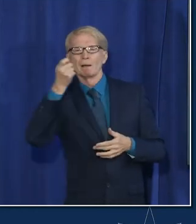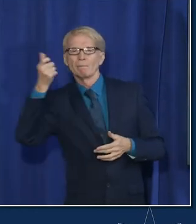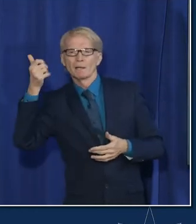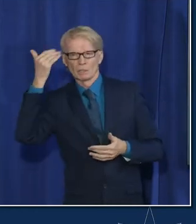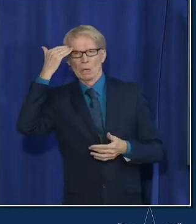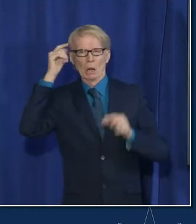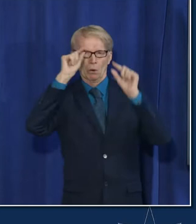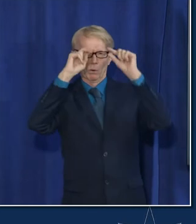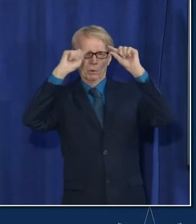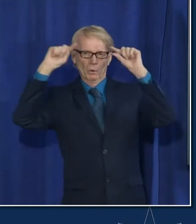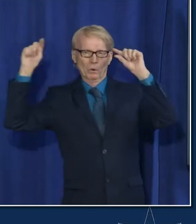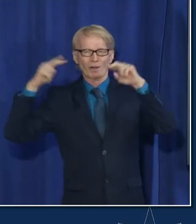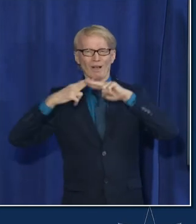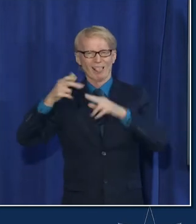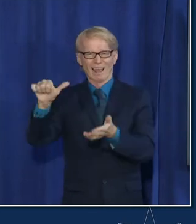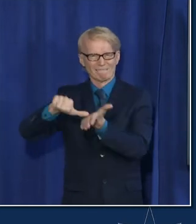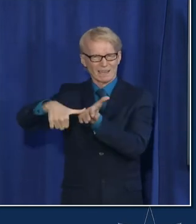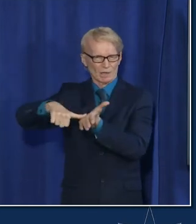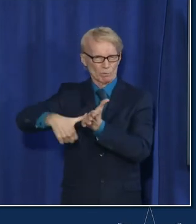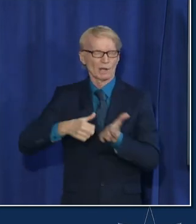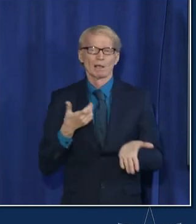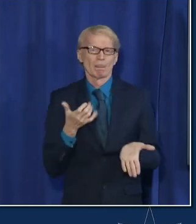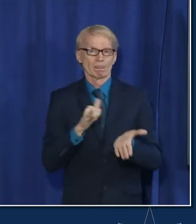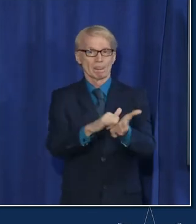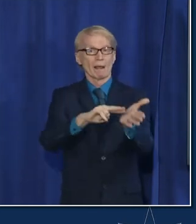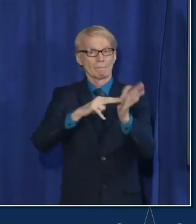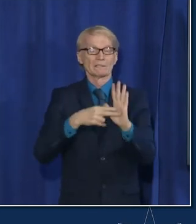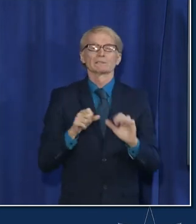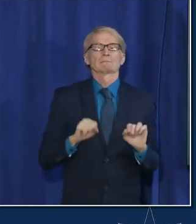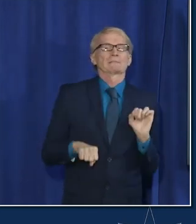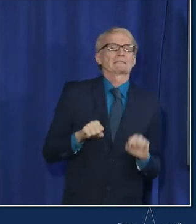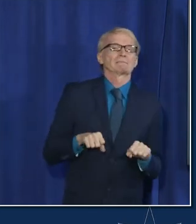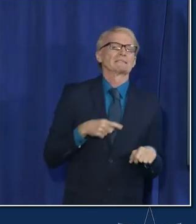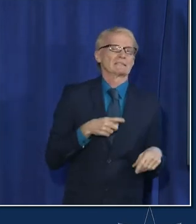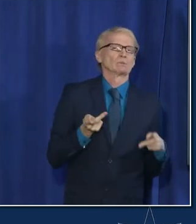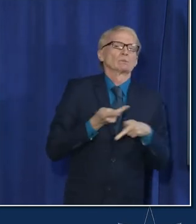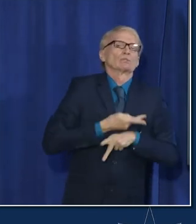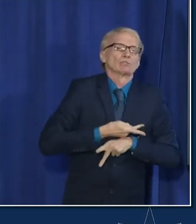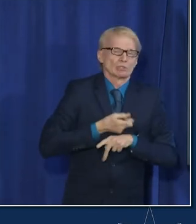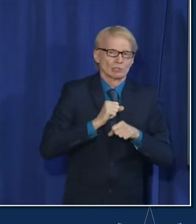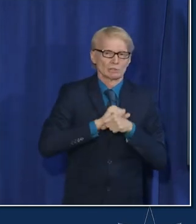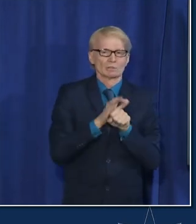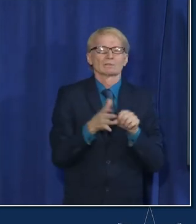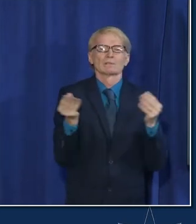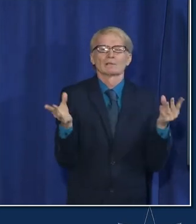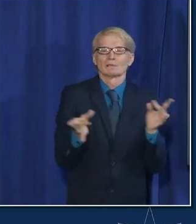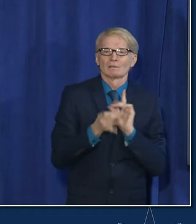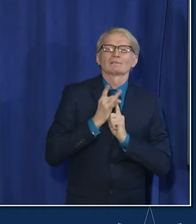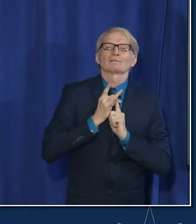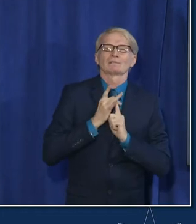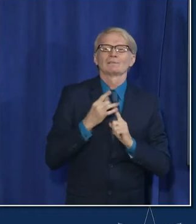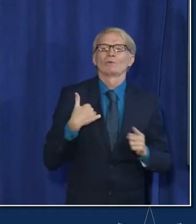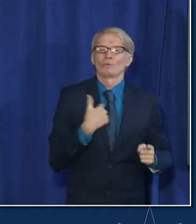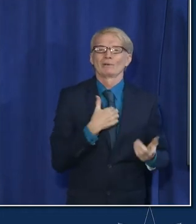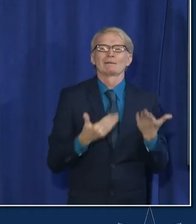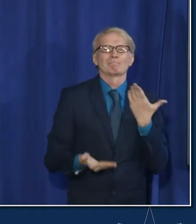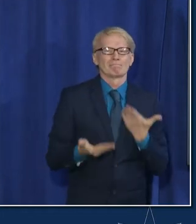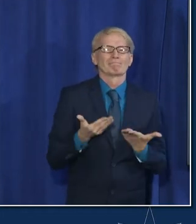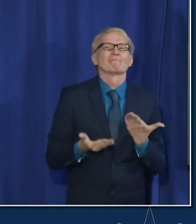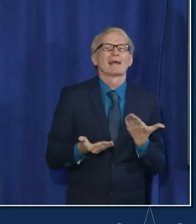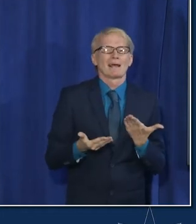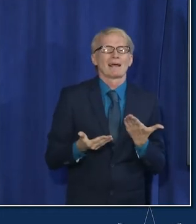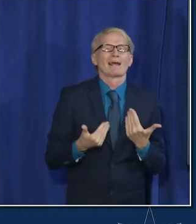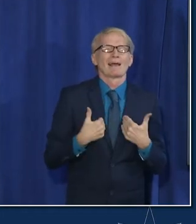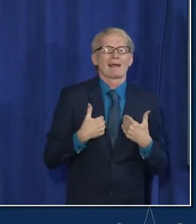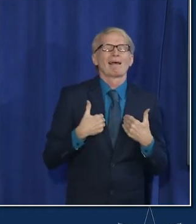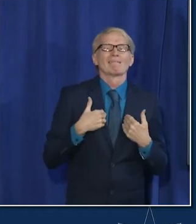looking at the genetic fingerprint that probably this is going to be more contagious that there's a good chance we're going to lose a little bit of